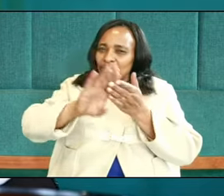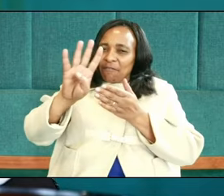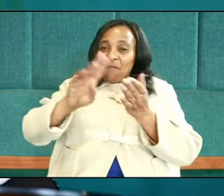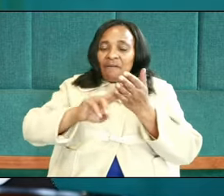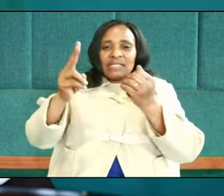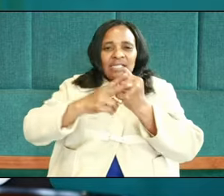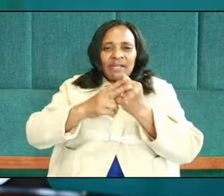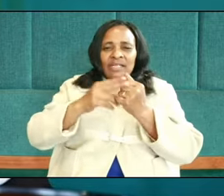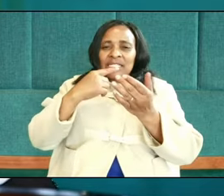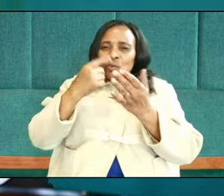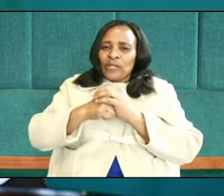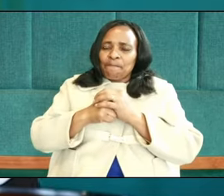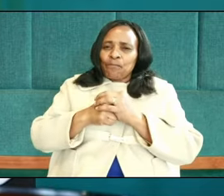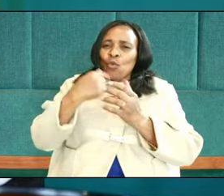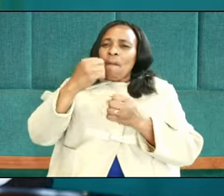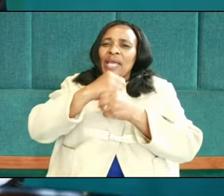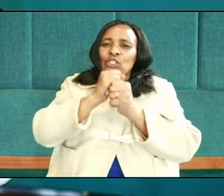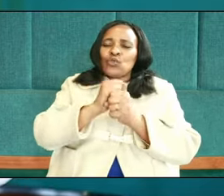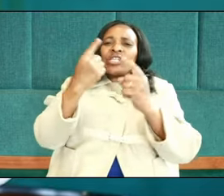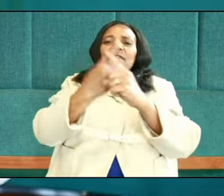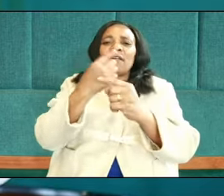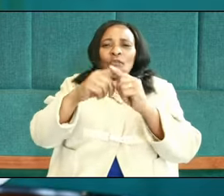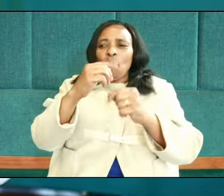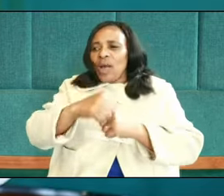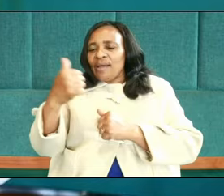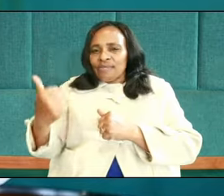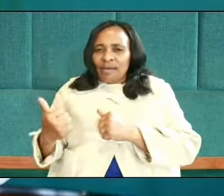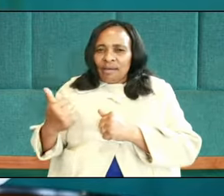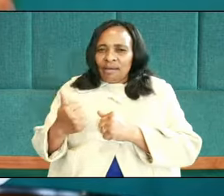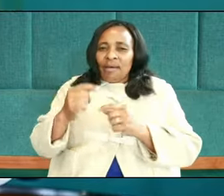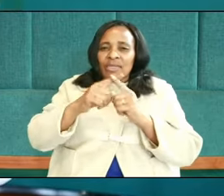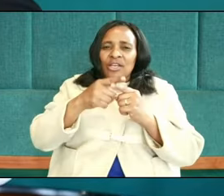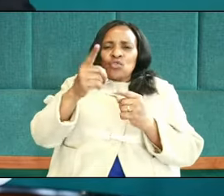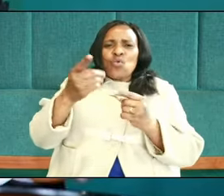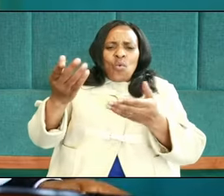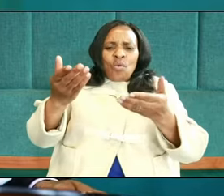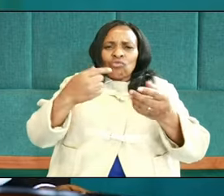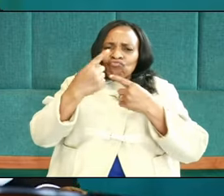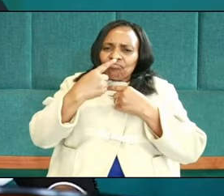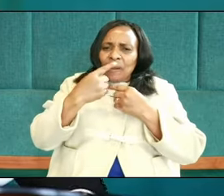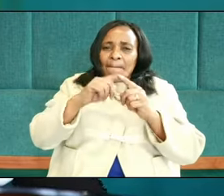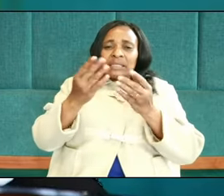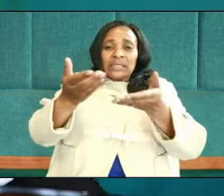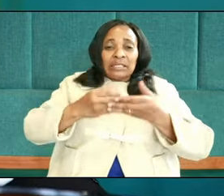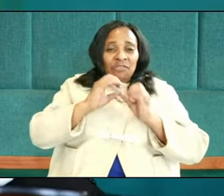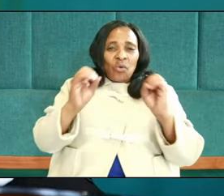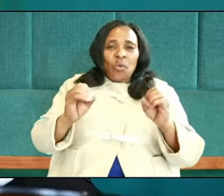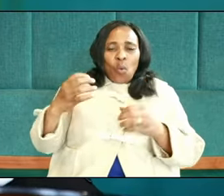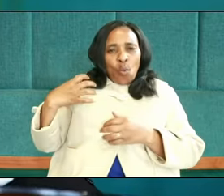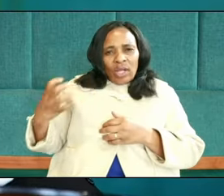makes you differ from one another? And what do you have that you did not receive? Wealth?